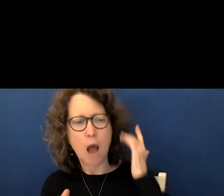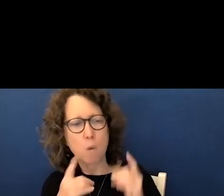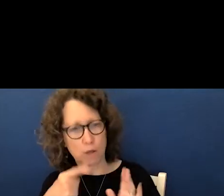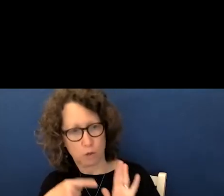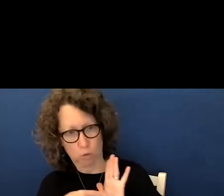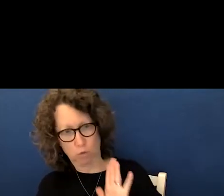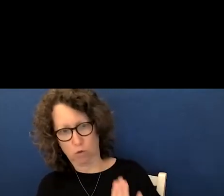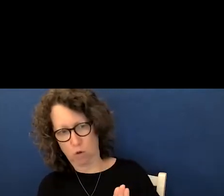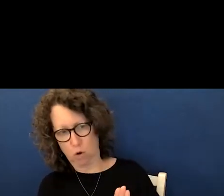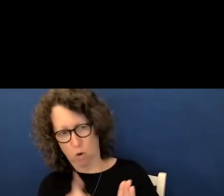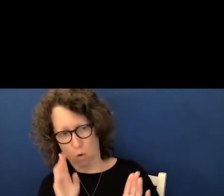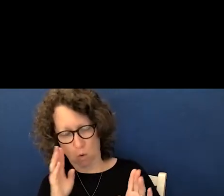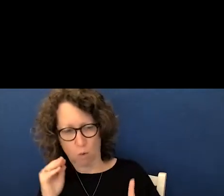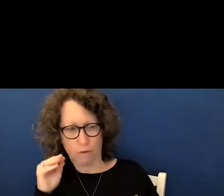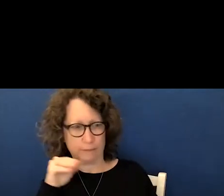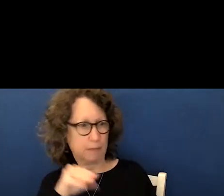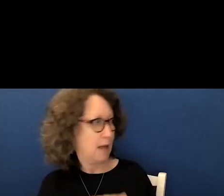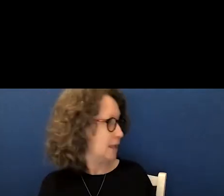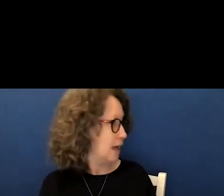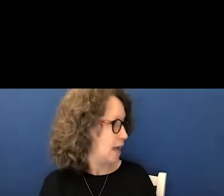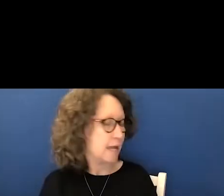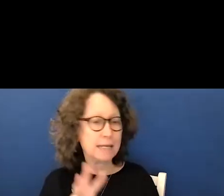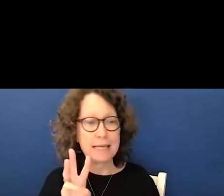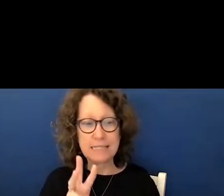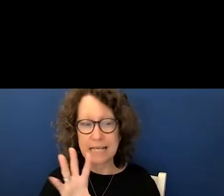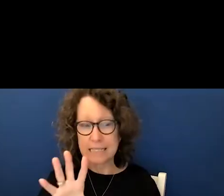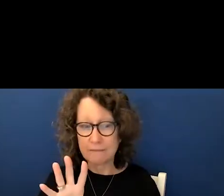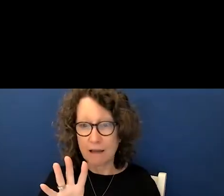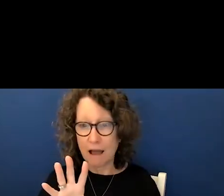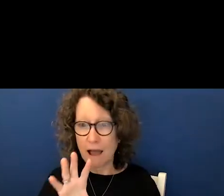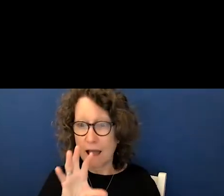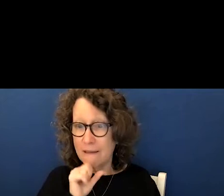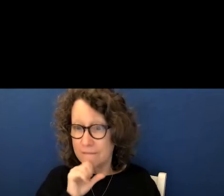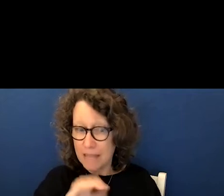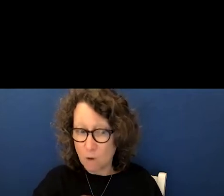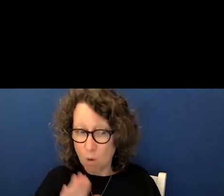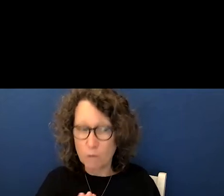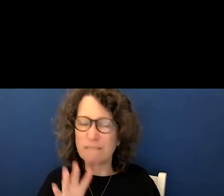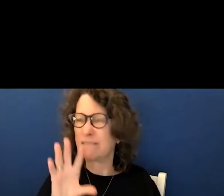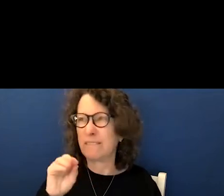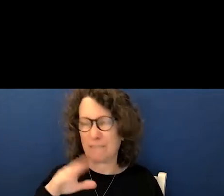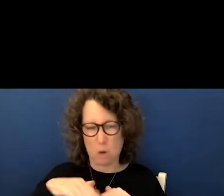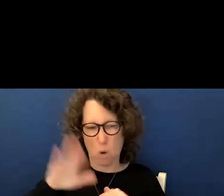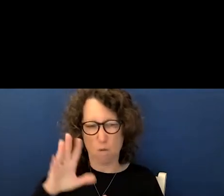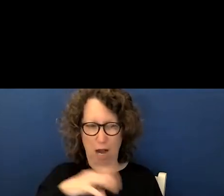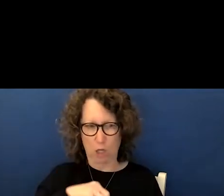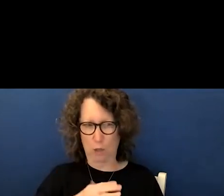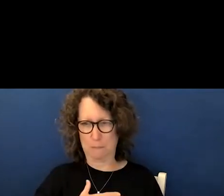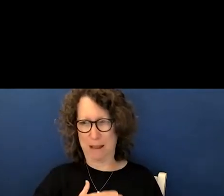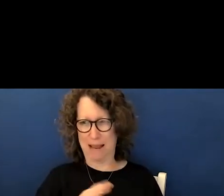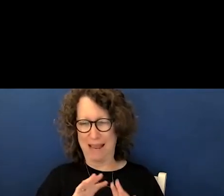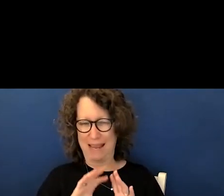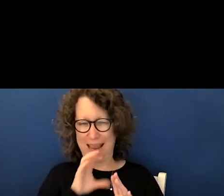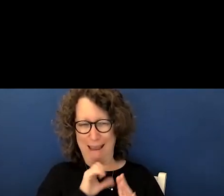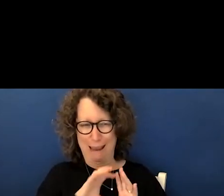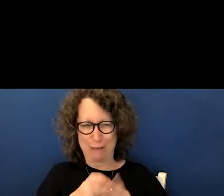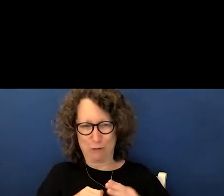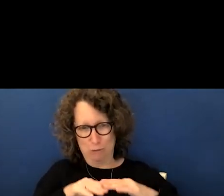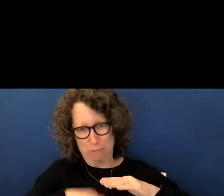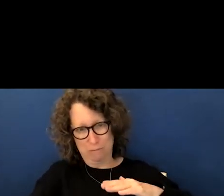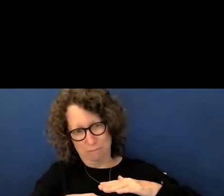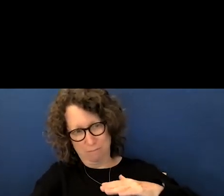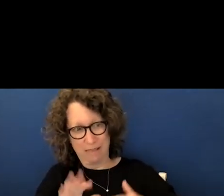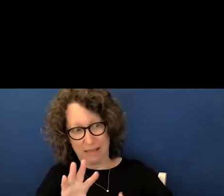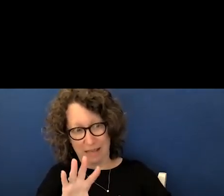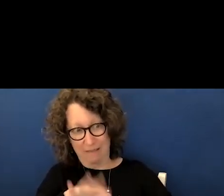to the uh 65 and older actually the 50 and older i'll include my age group in there and uh